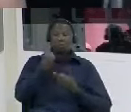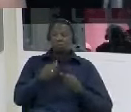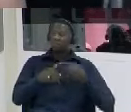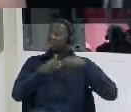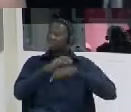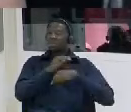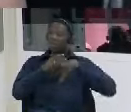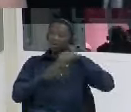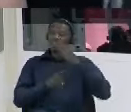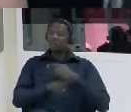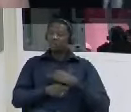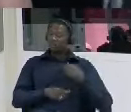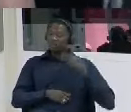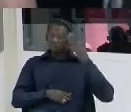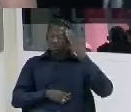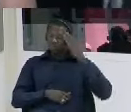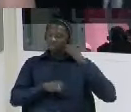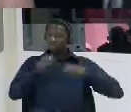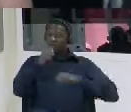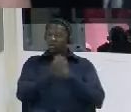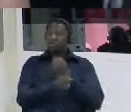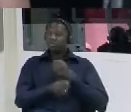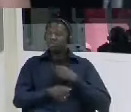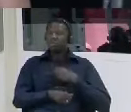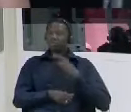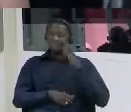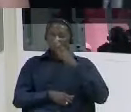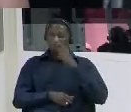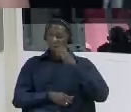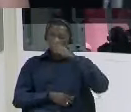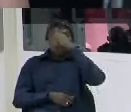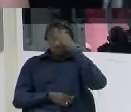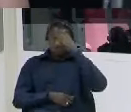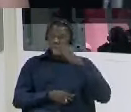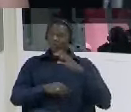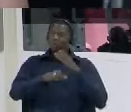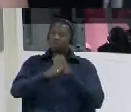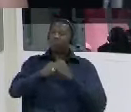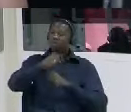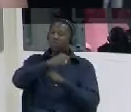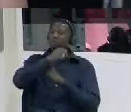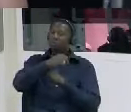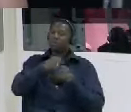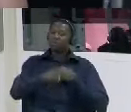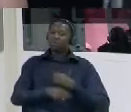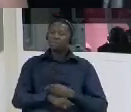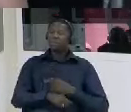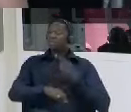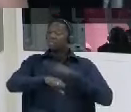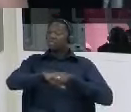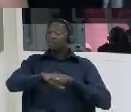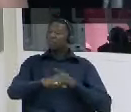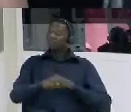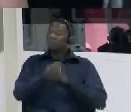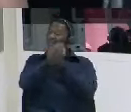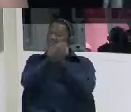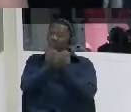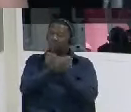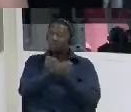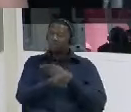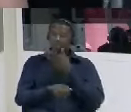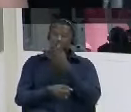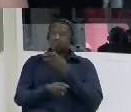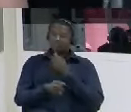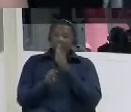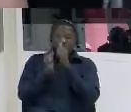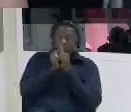as you may know she was working to help me and during my arrest she also went